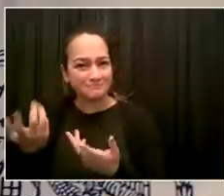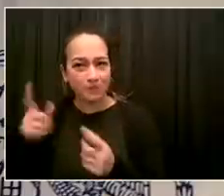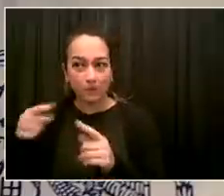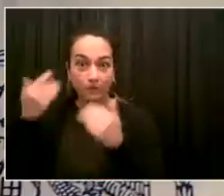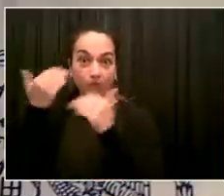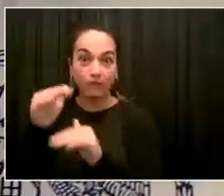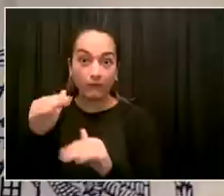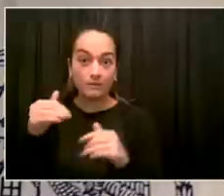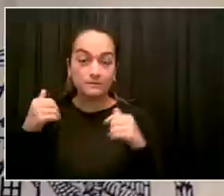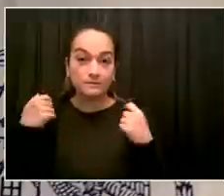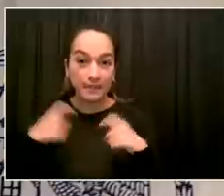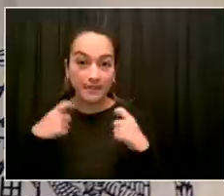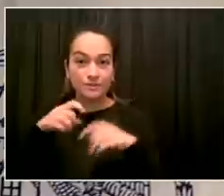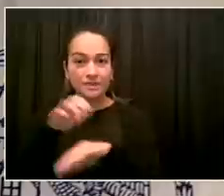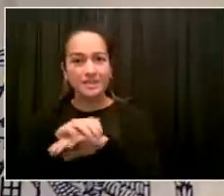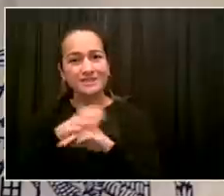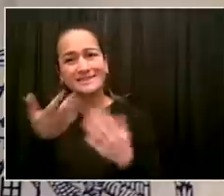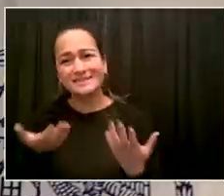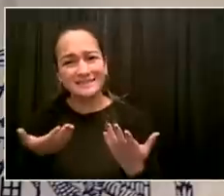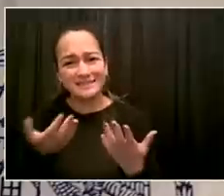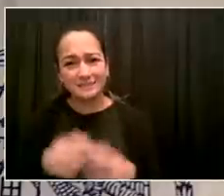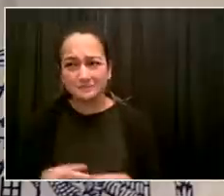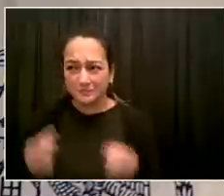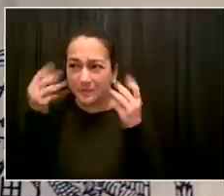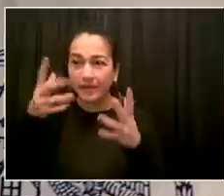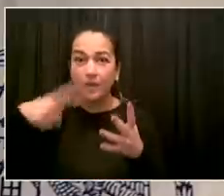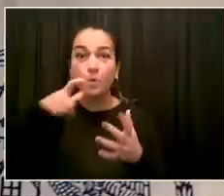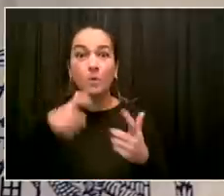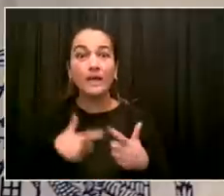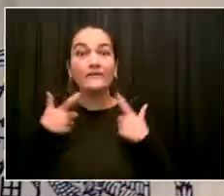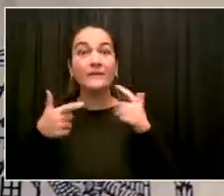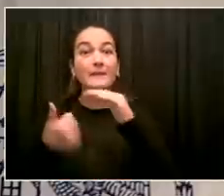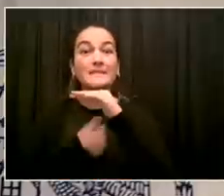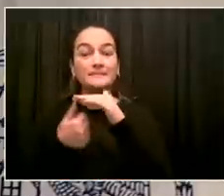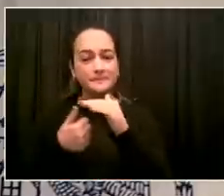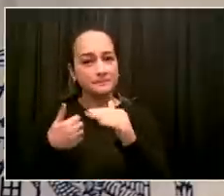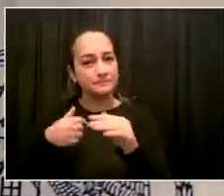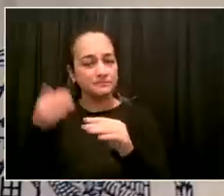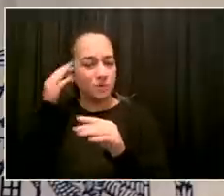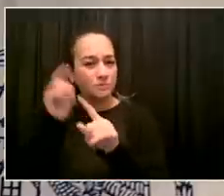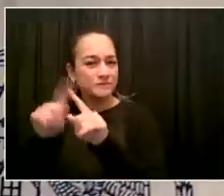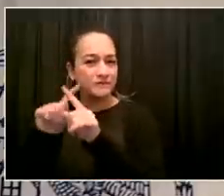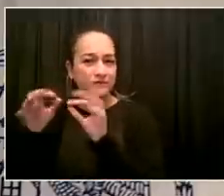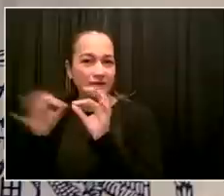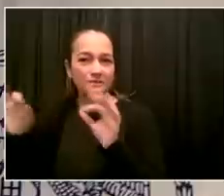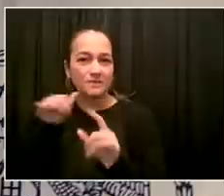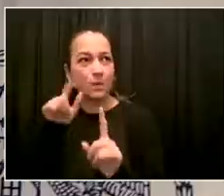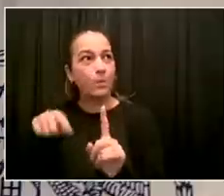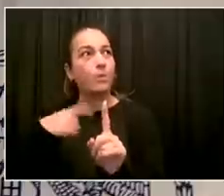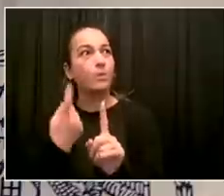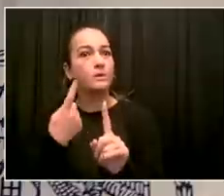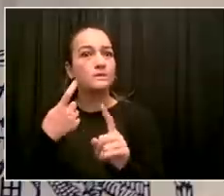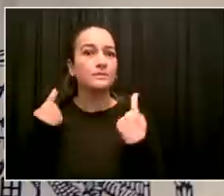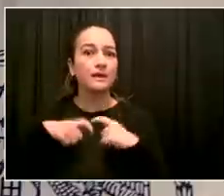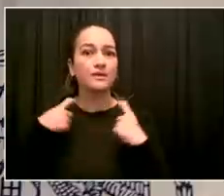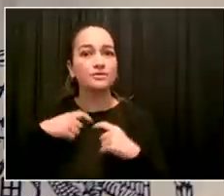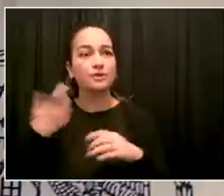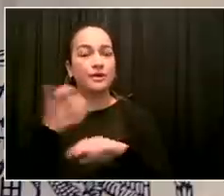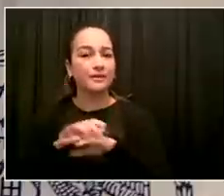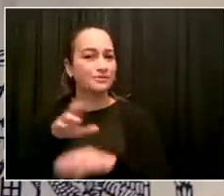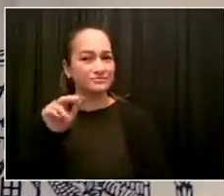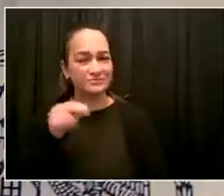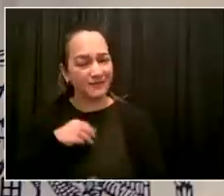that they speak? Well, it's a great question, Ari. And this is really about us using the technological